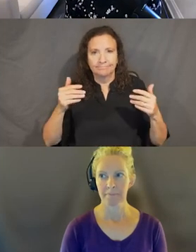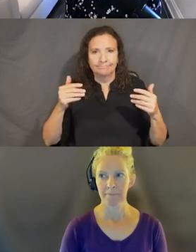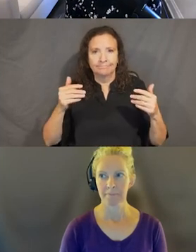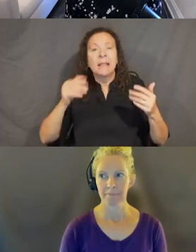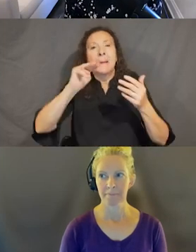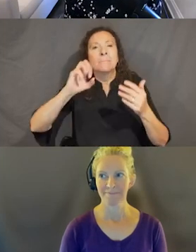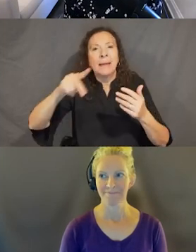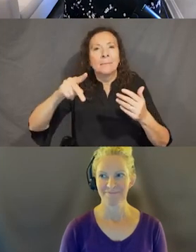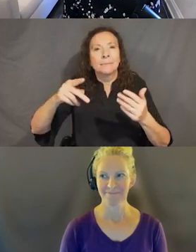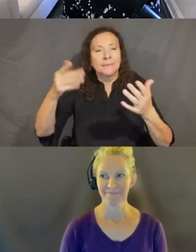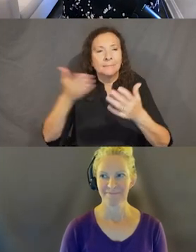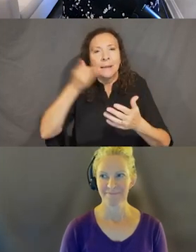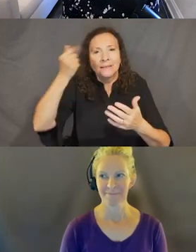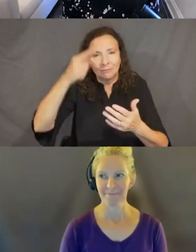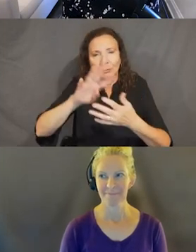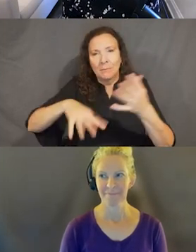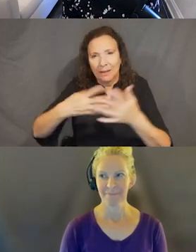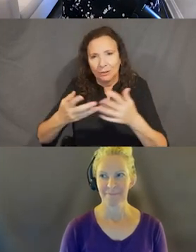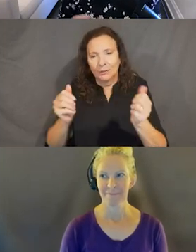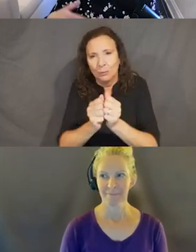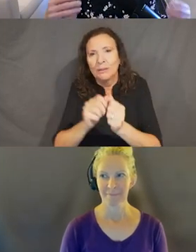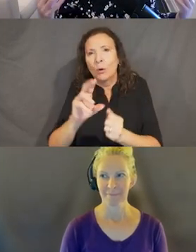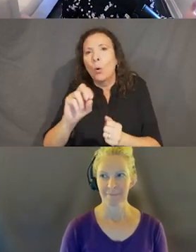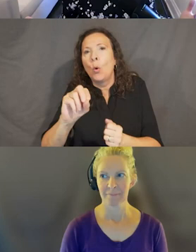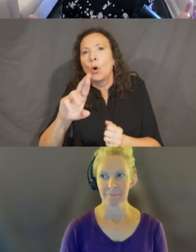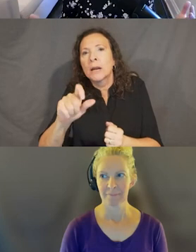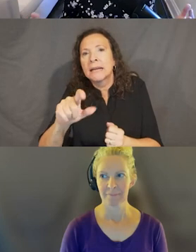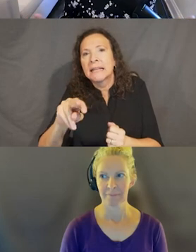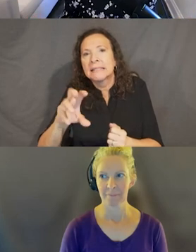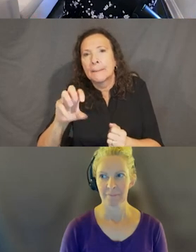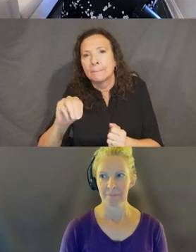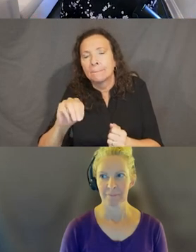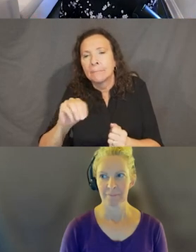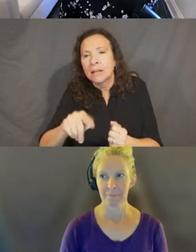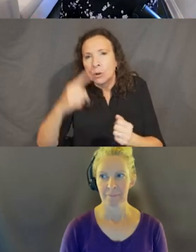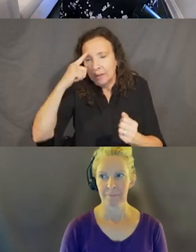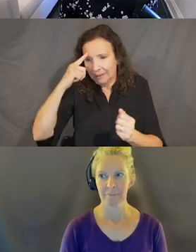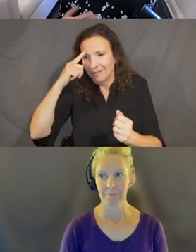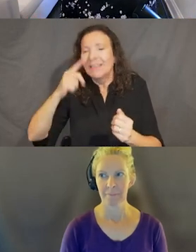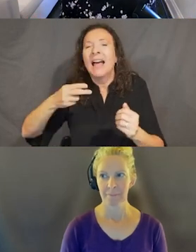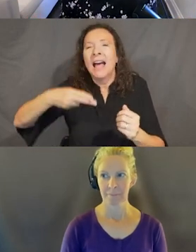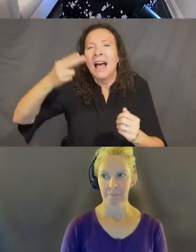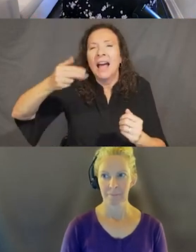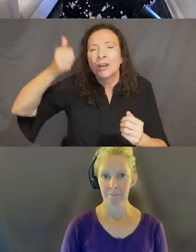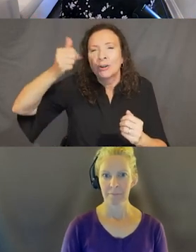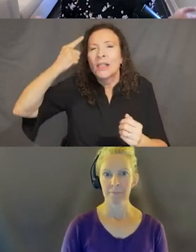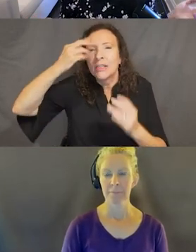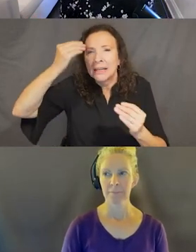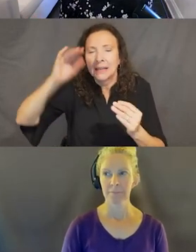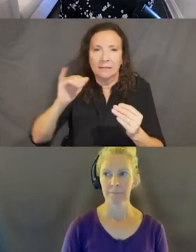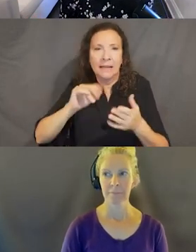organisms. And so this is where you get to spend time on that higher order thinking that I talked about a little while ago. Things like reading order,